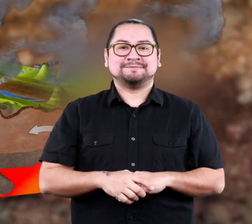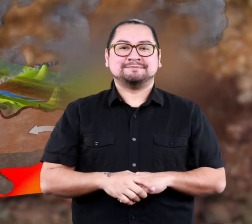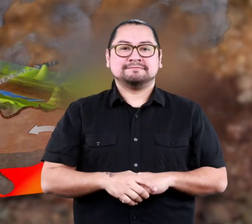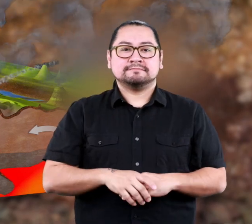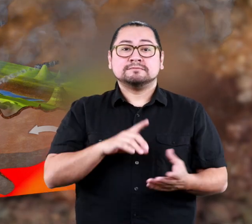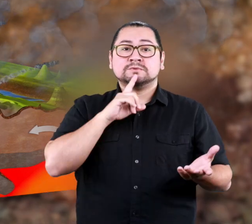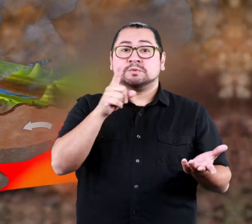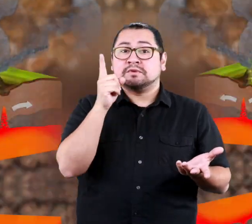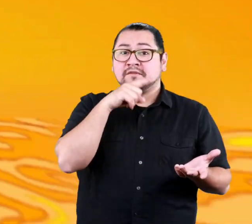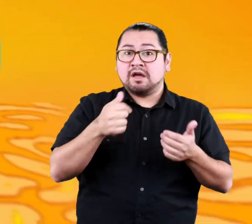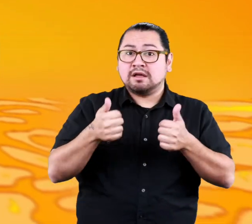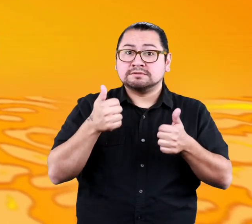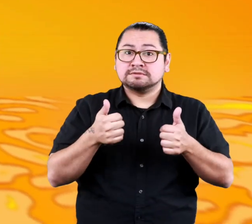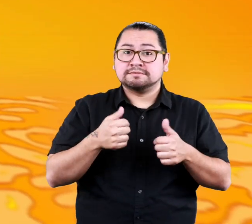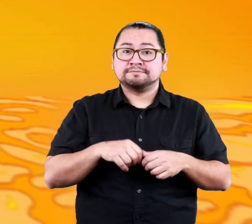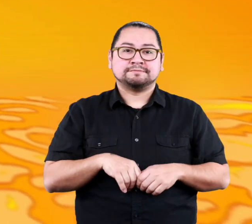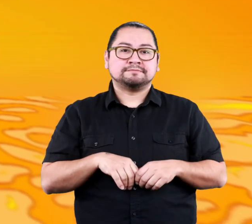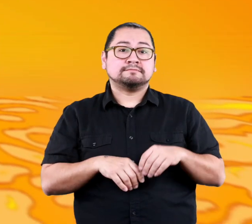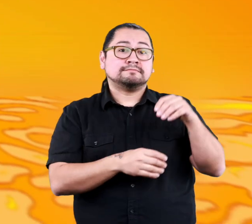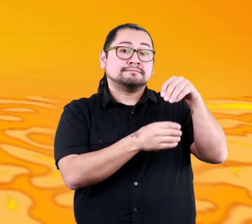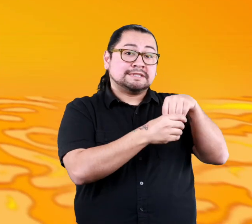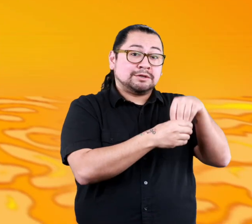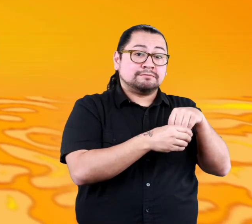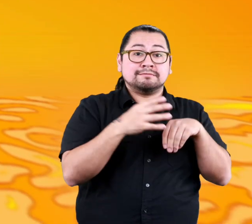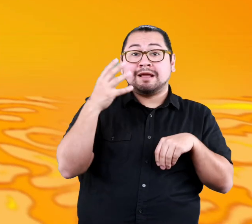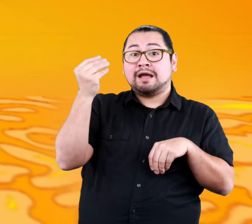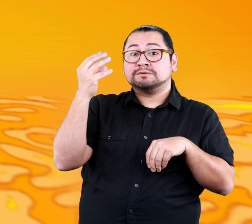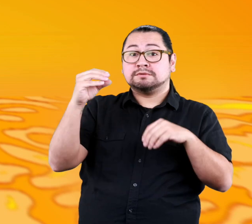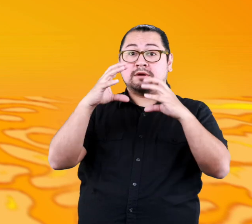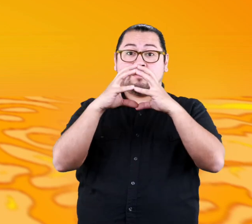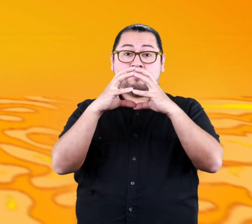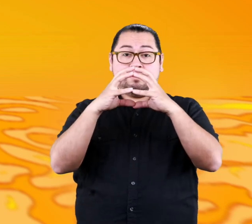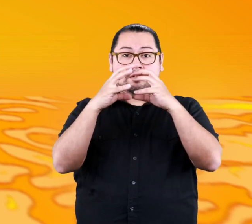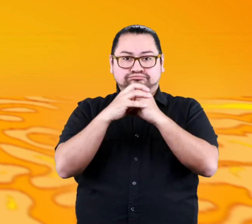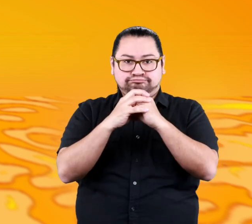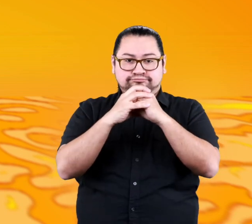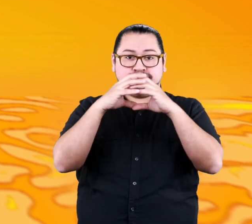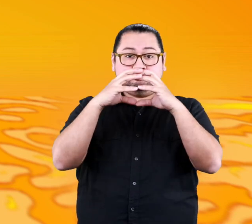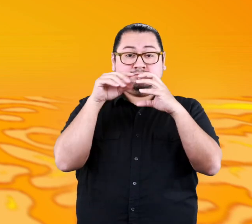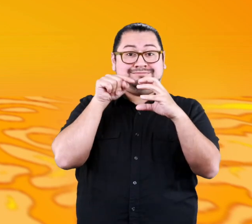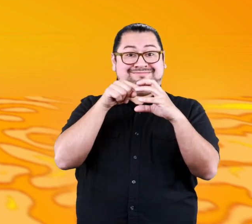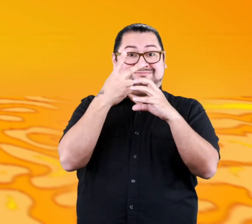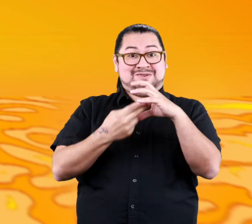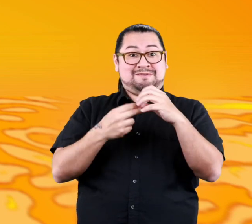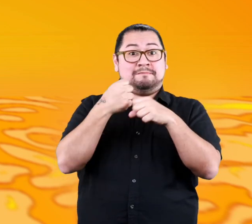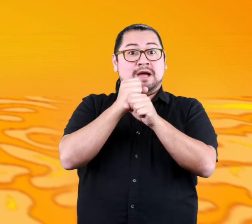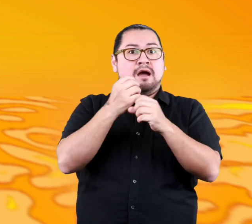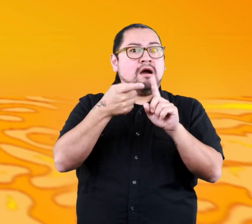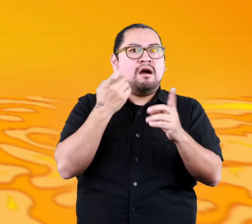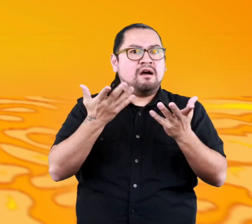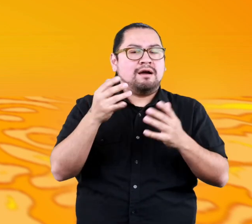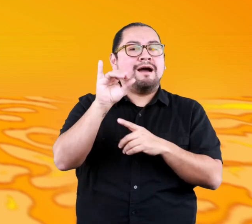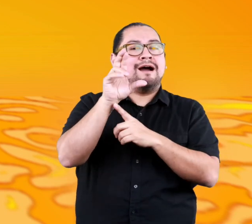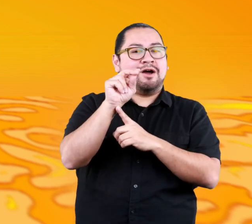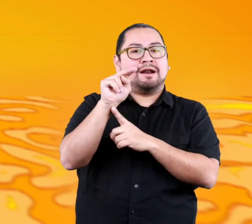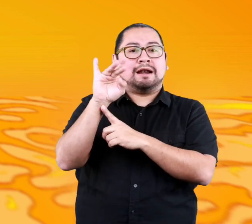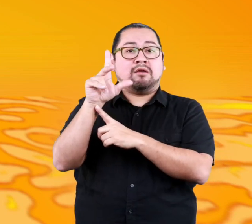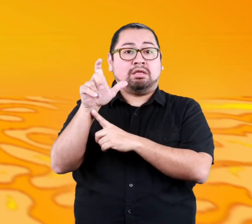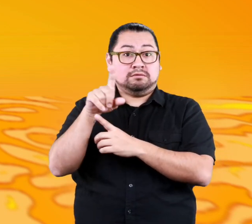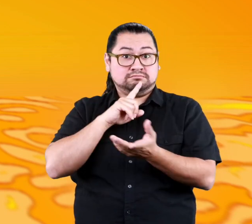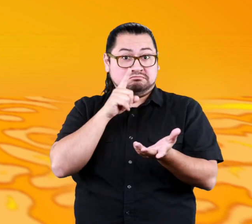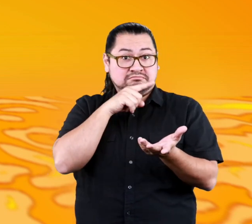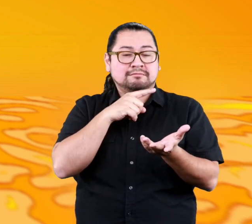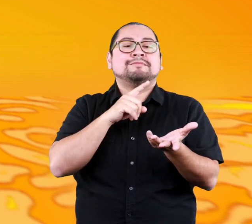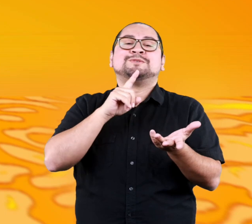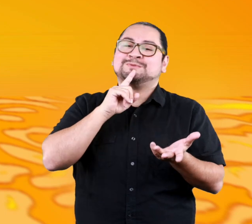Oceanic. True or false, the inner and the outer core are both made up of iron